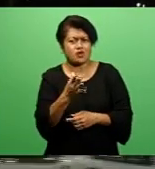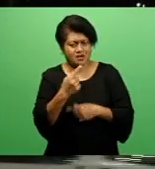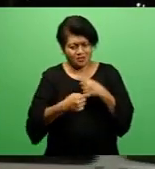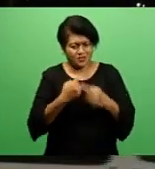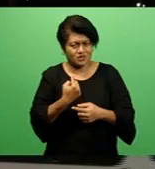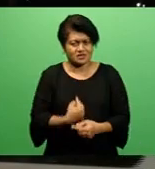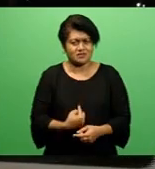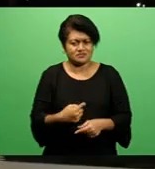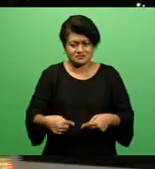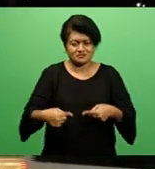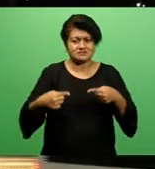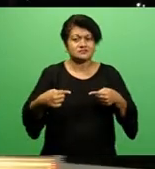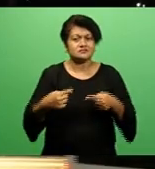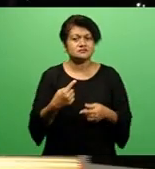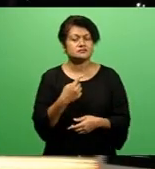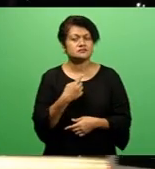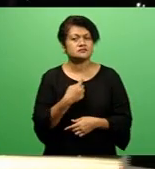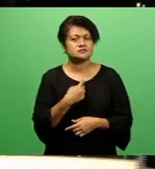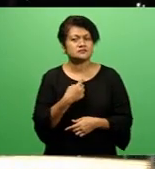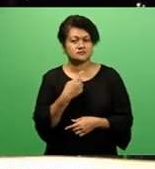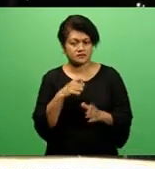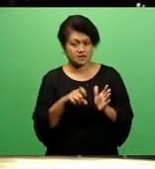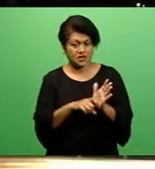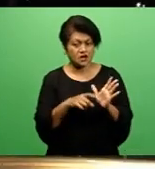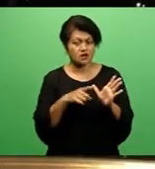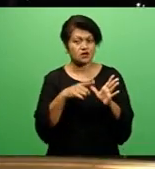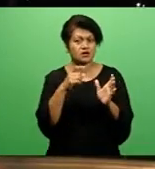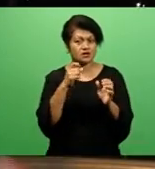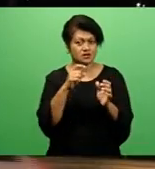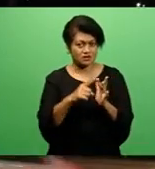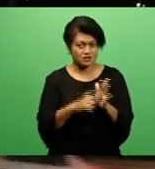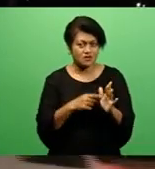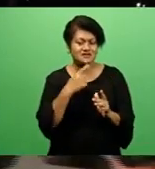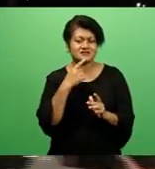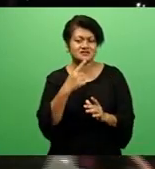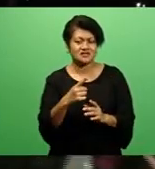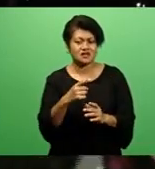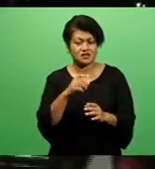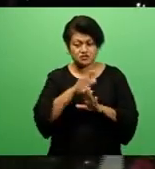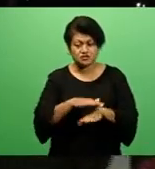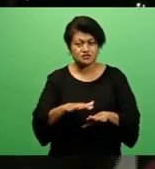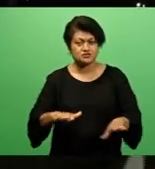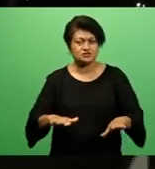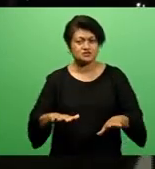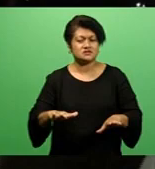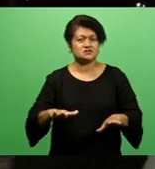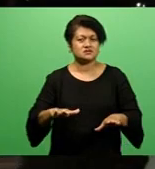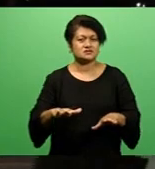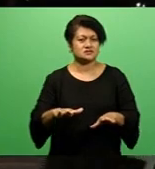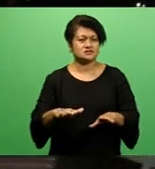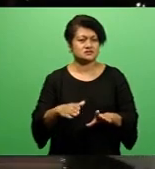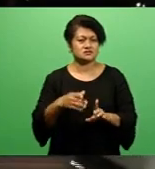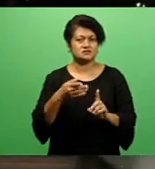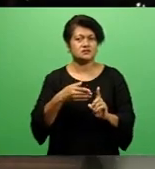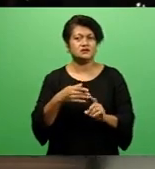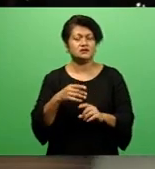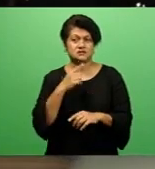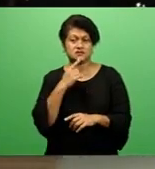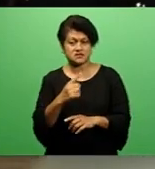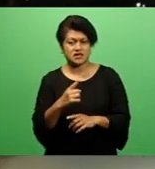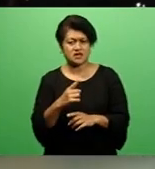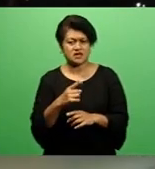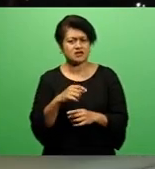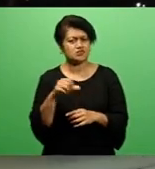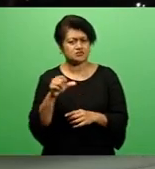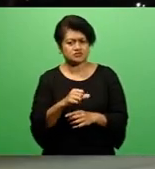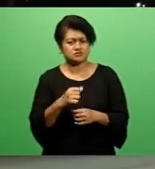convenient. Raj says that our children and education remain the last hope in combating intolerance and fostering a